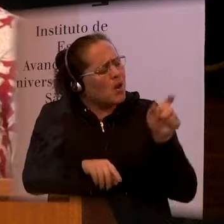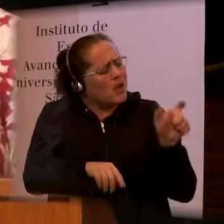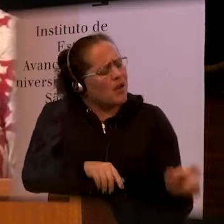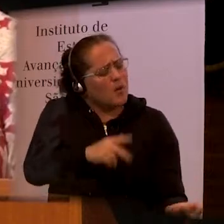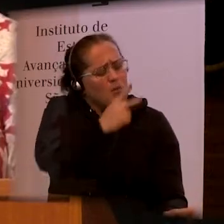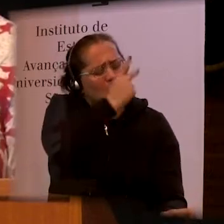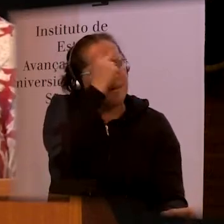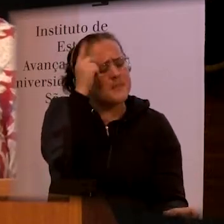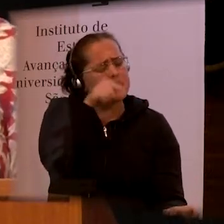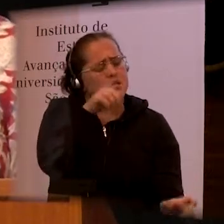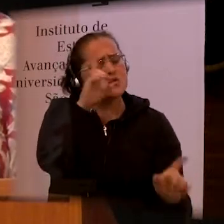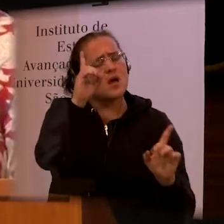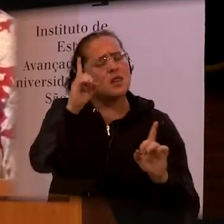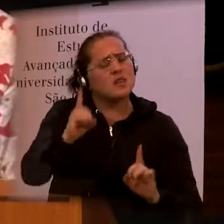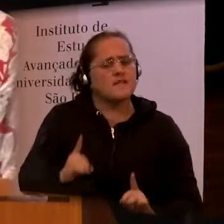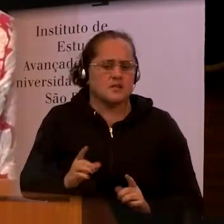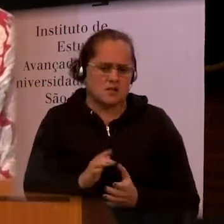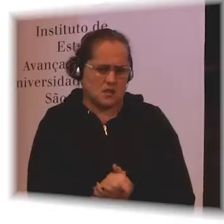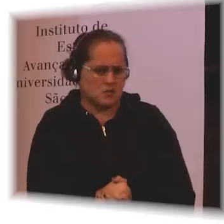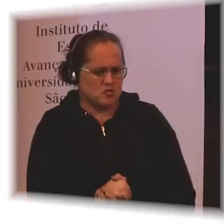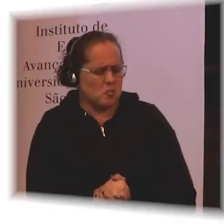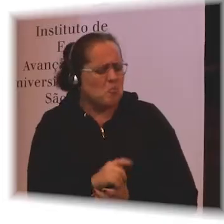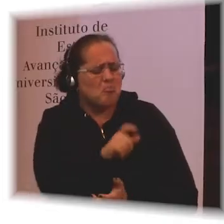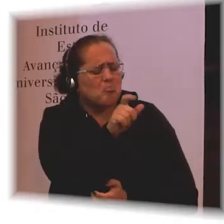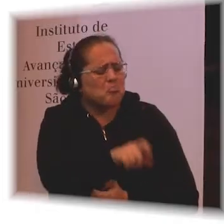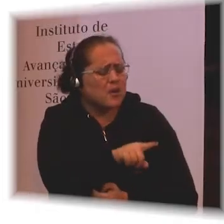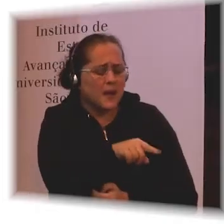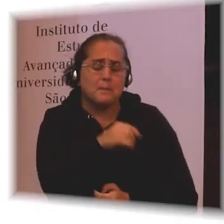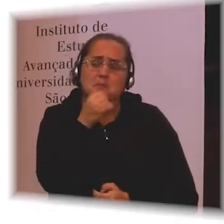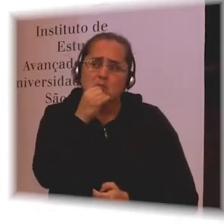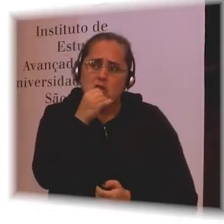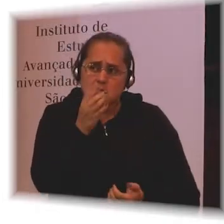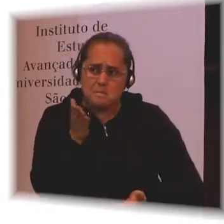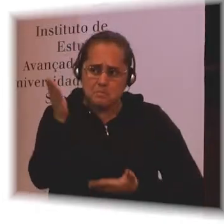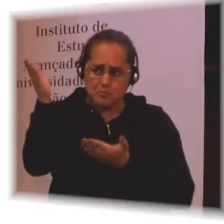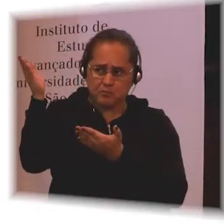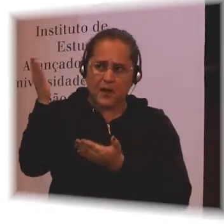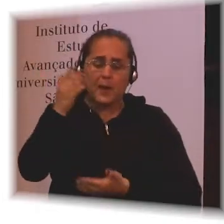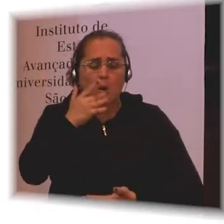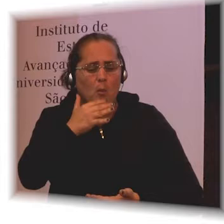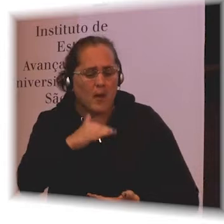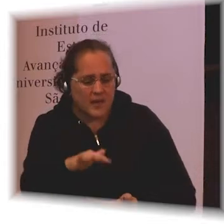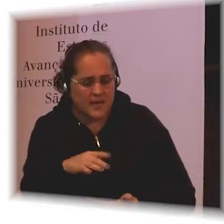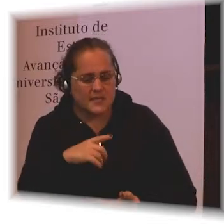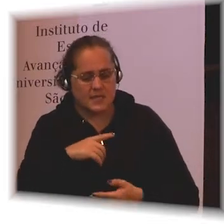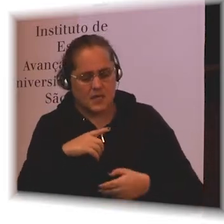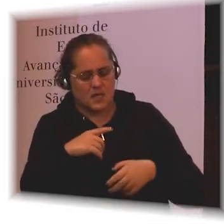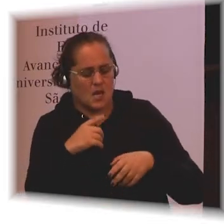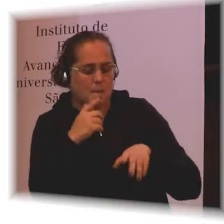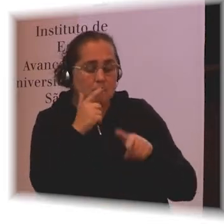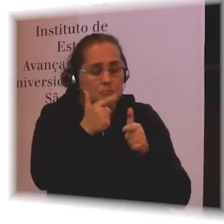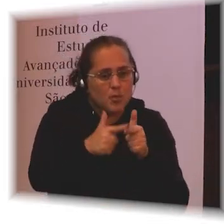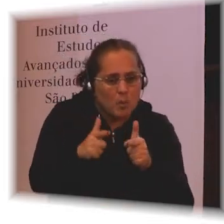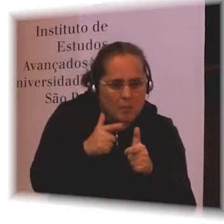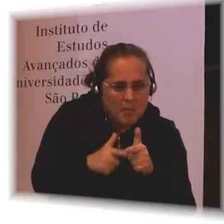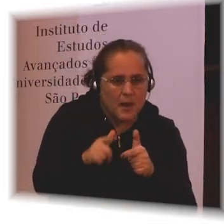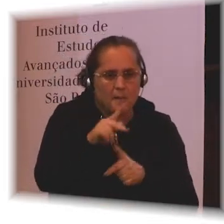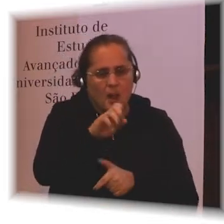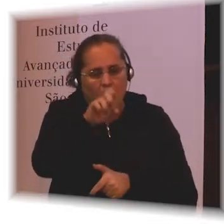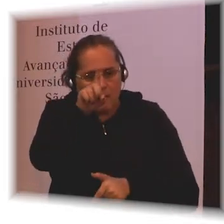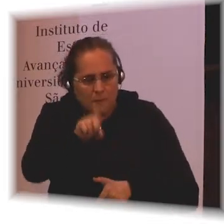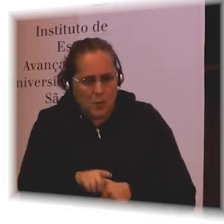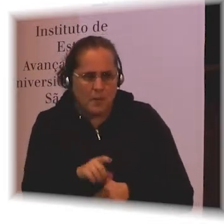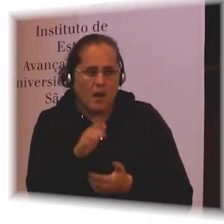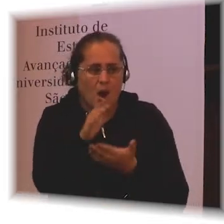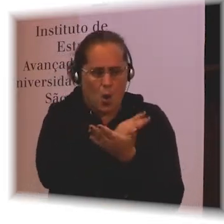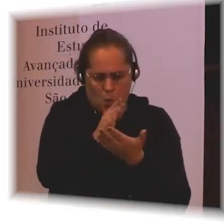So let's say this is a child with club foot and maybe that child is able to walk and maybe that child is able to play